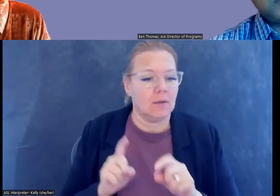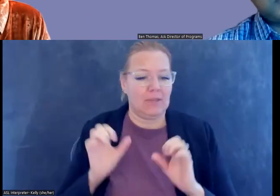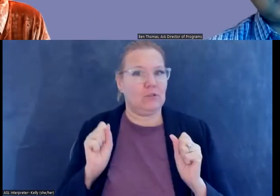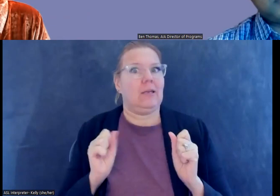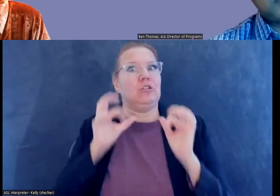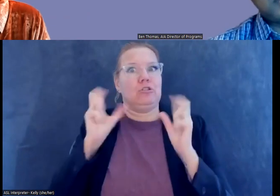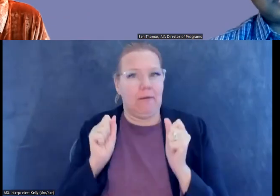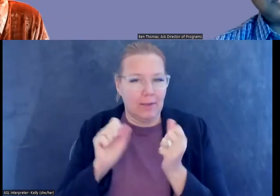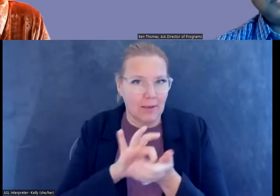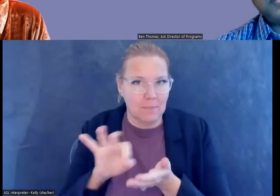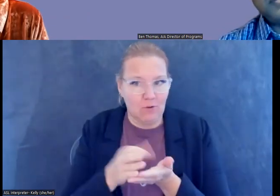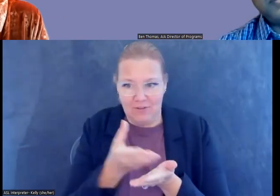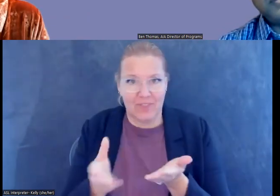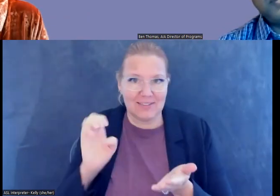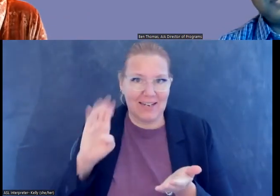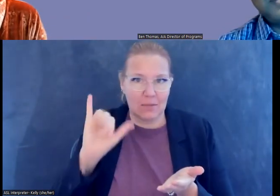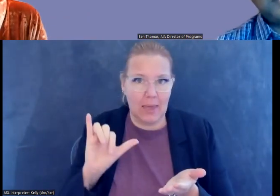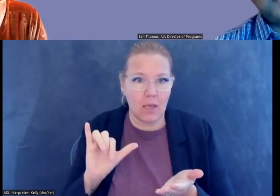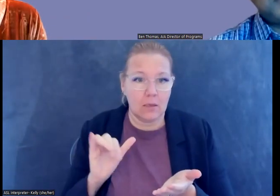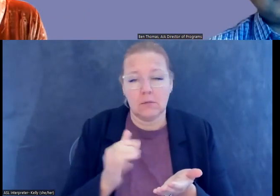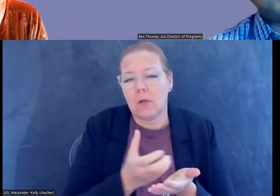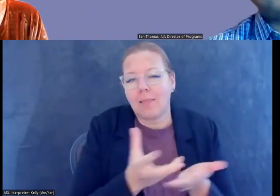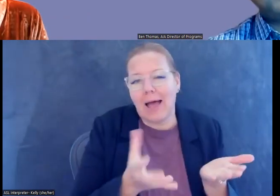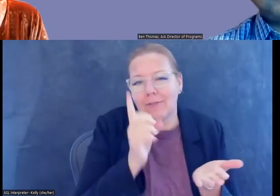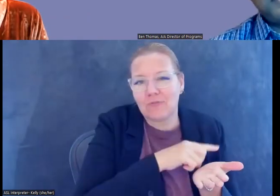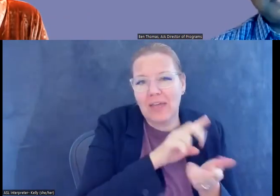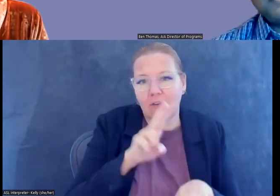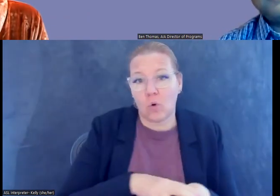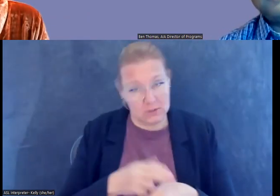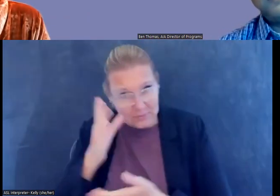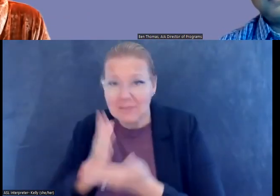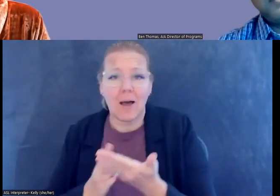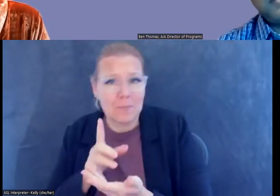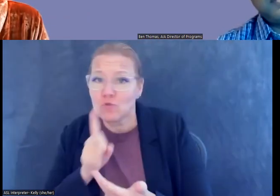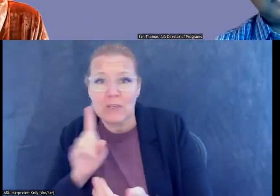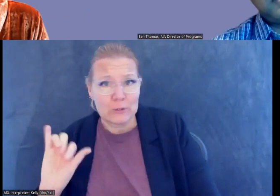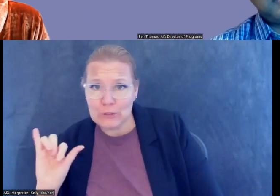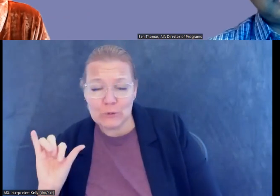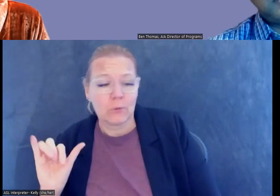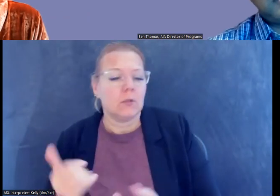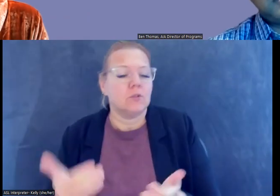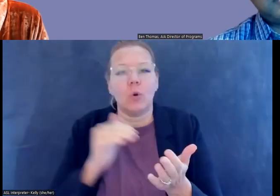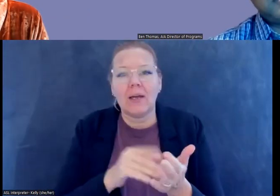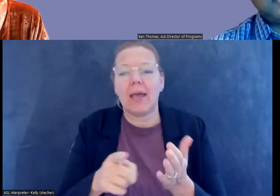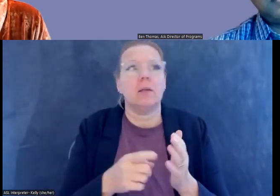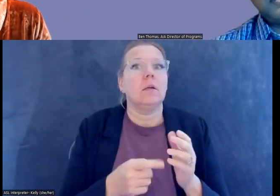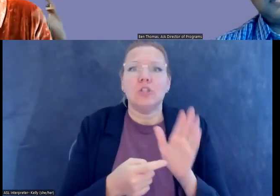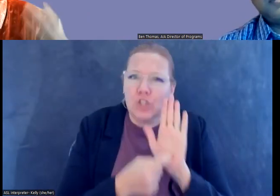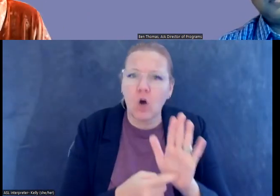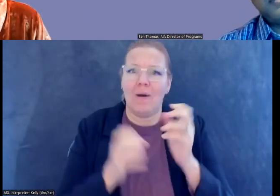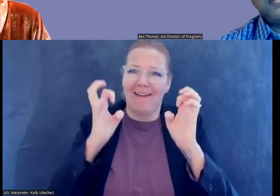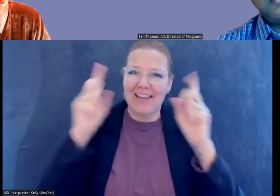amount of material on eBay. Much of it's fake. Much of it's real. Um, so have exhibits about looting. Um, you know,